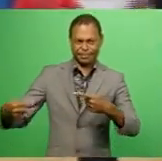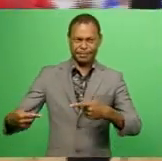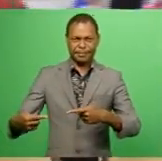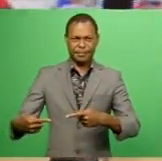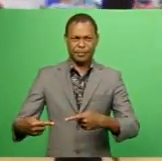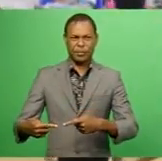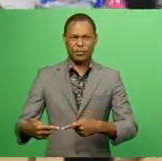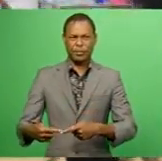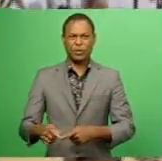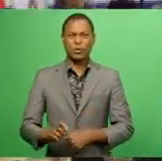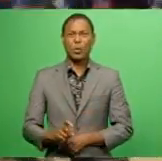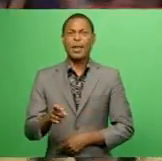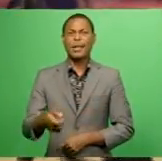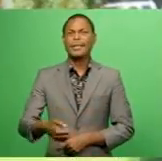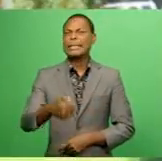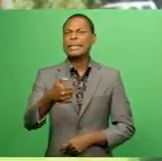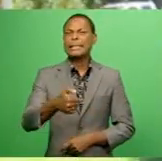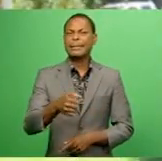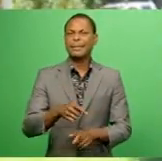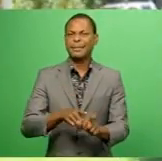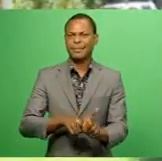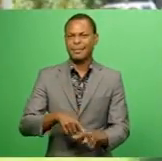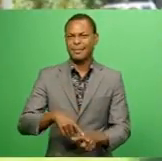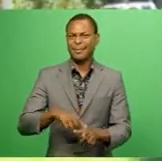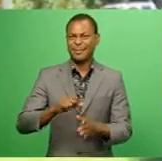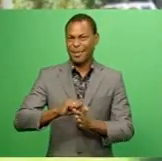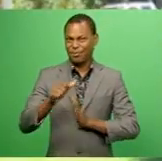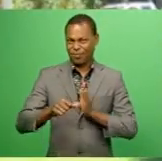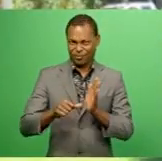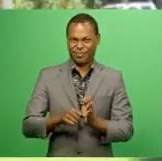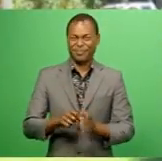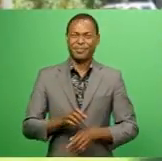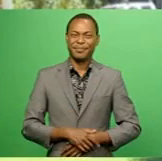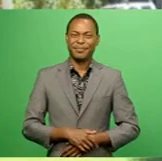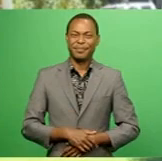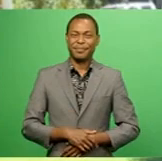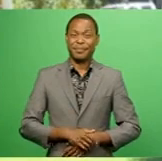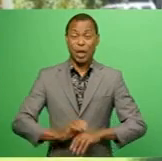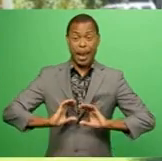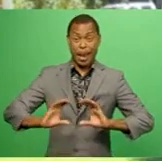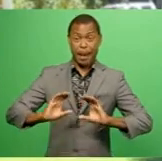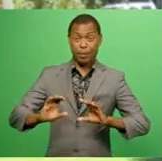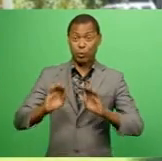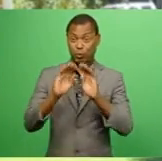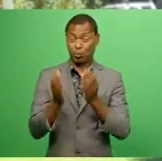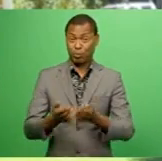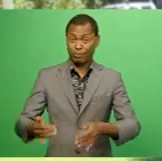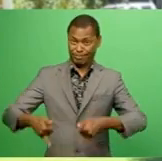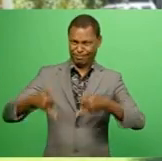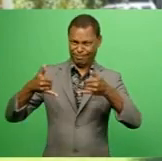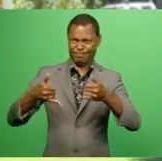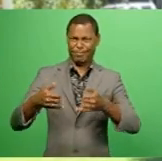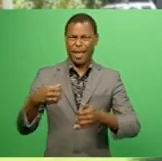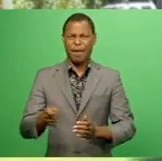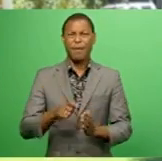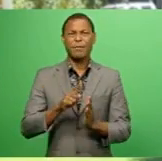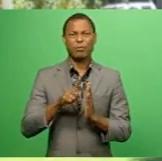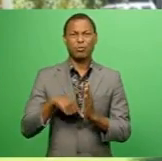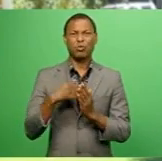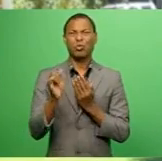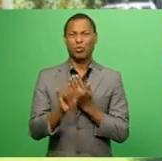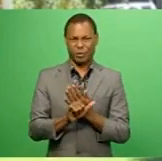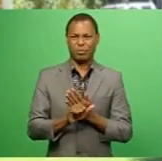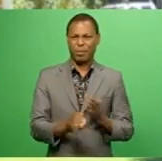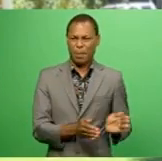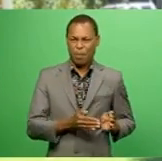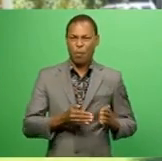-year-olds that are out there. The Netball World Youth Cup was scheduled to be held in June but has been moved to